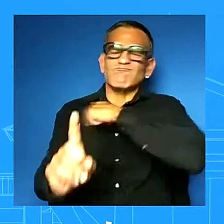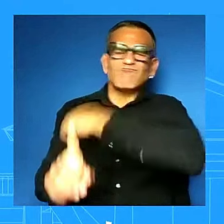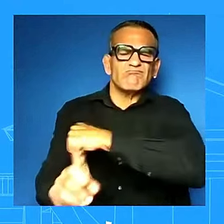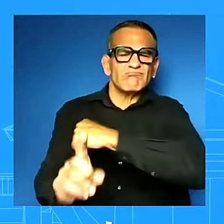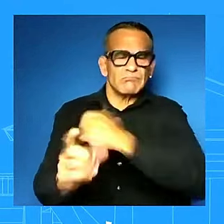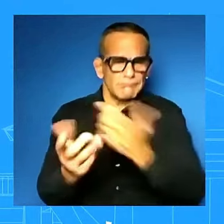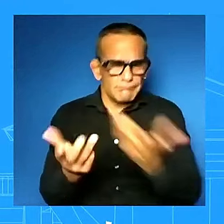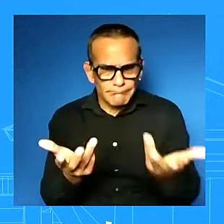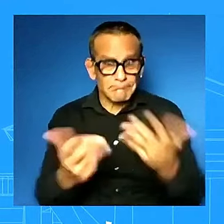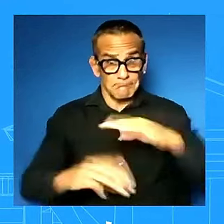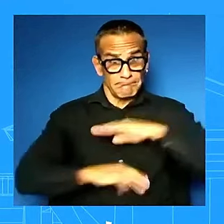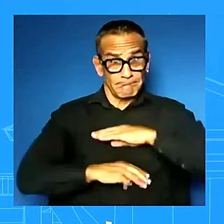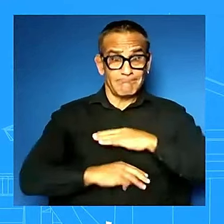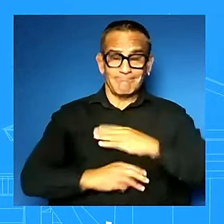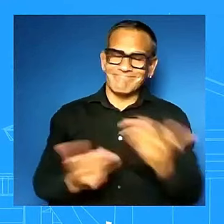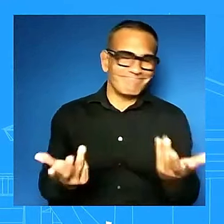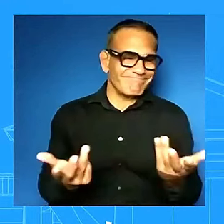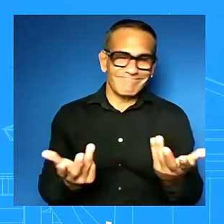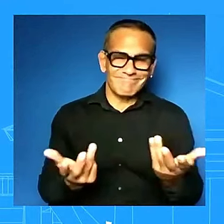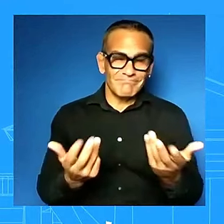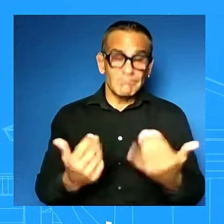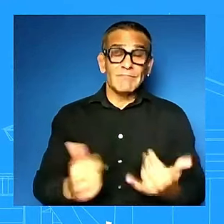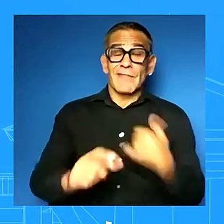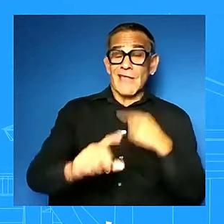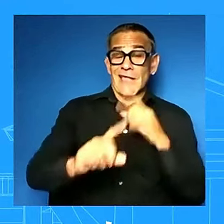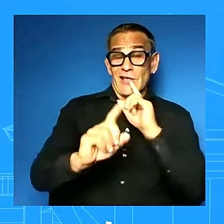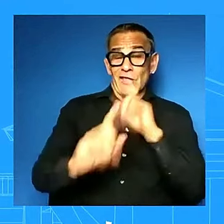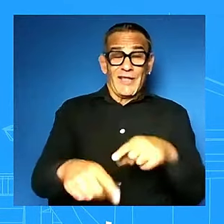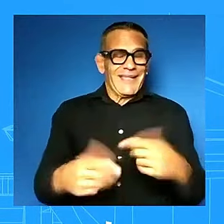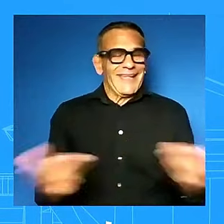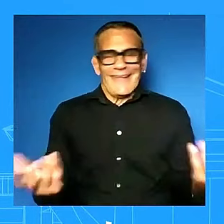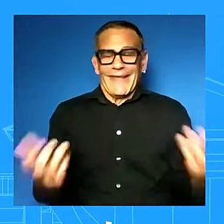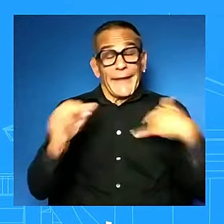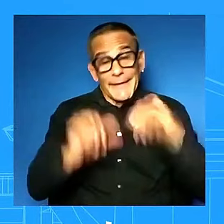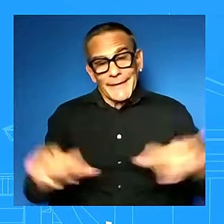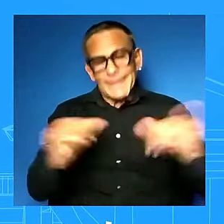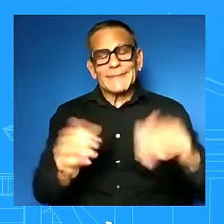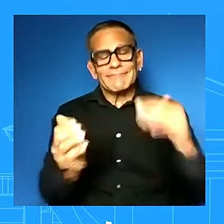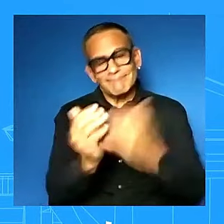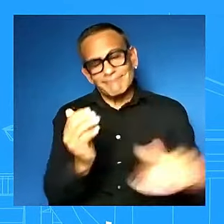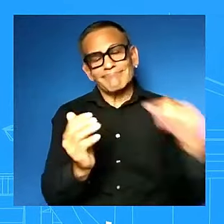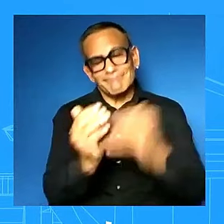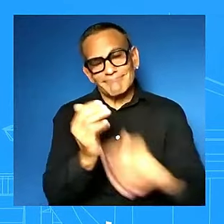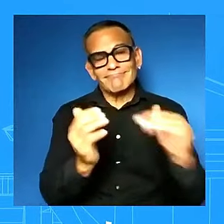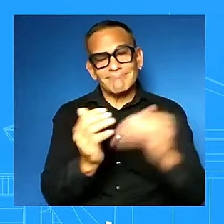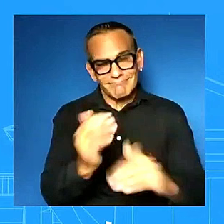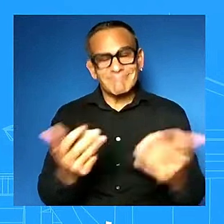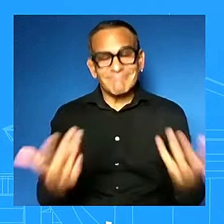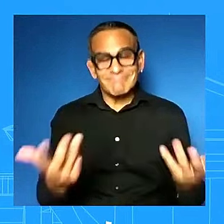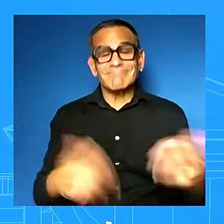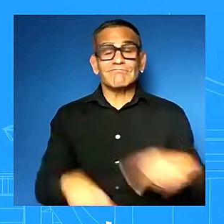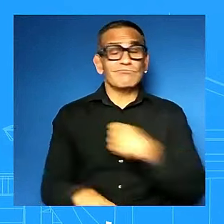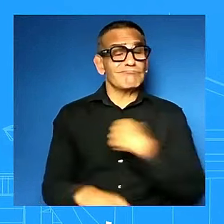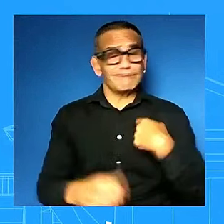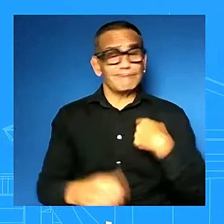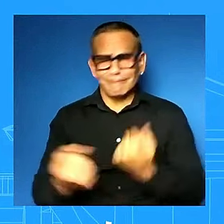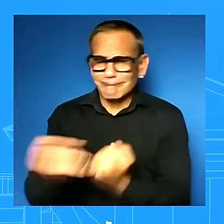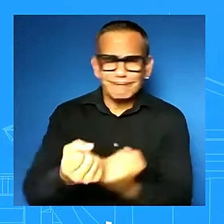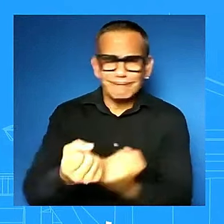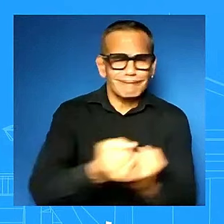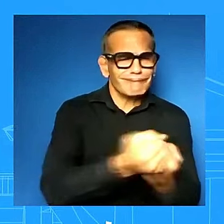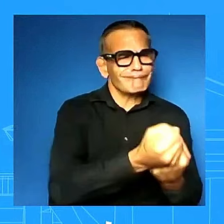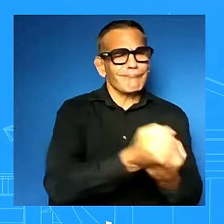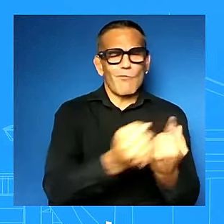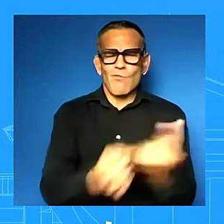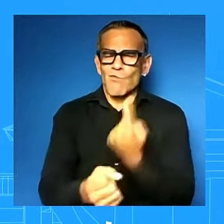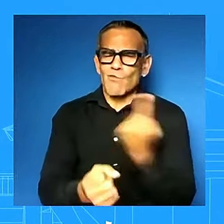here when we get these types of questions uh is that uh we support this president supports uh collective bargaining and believe it is the